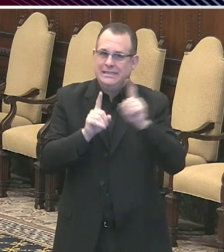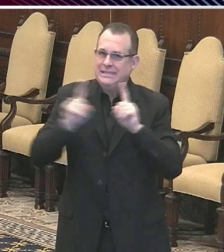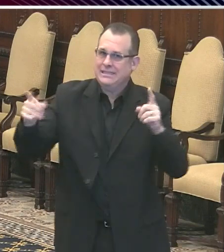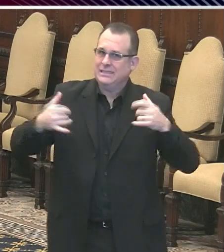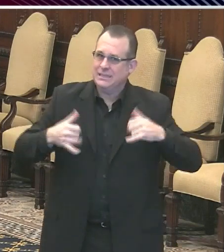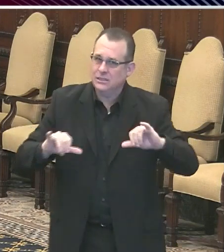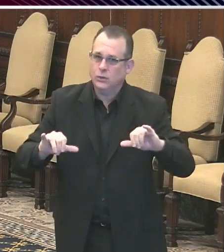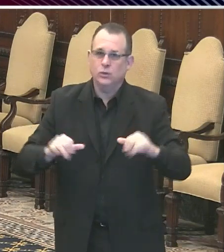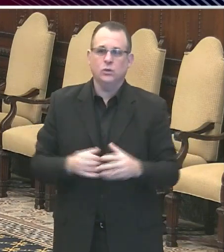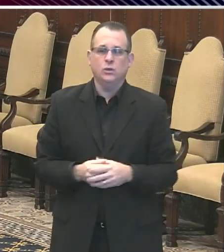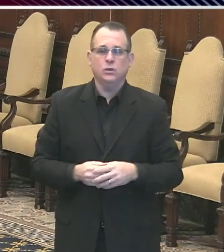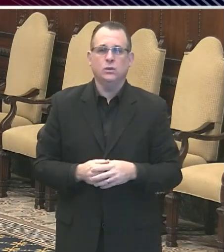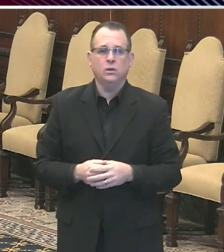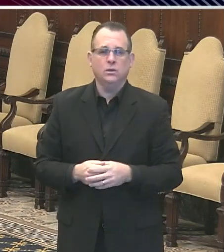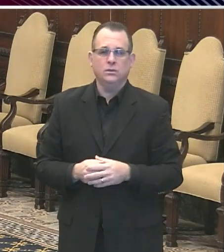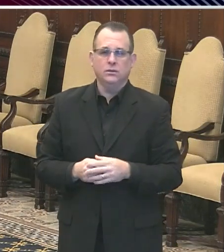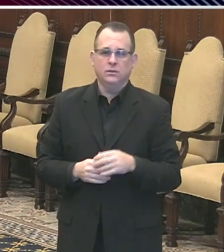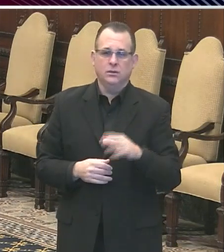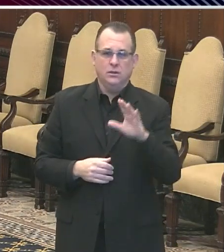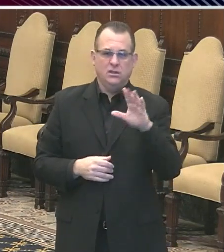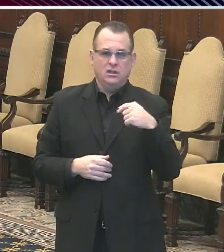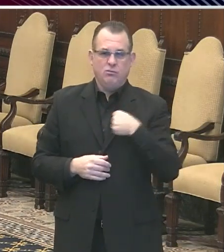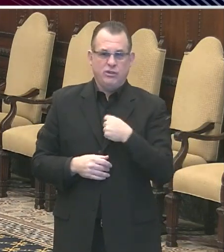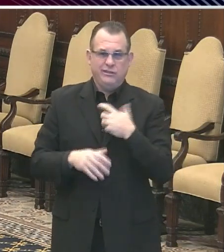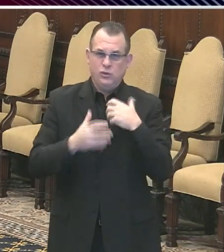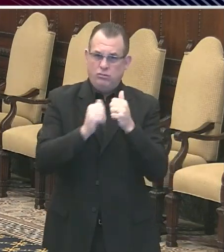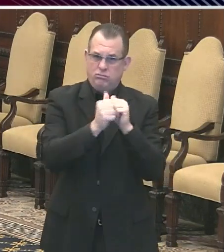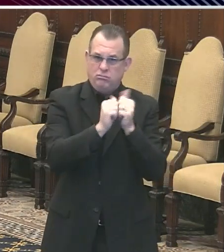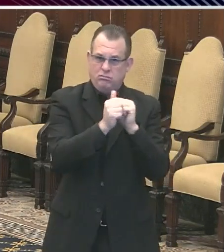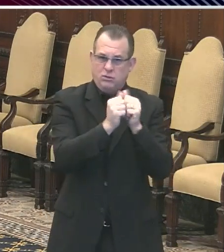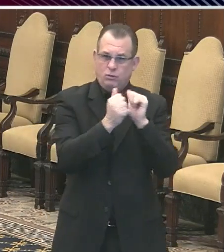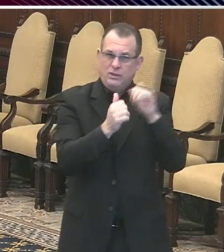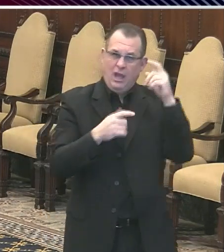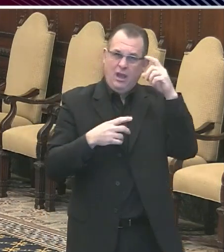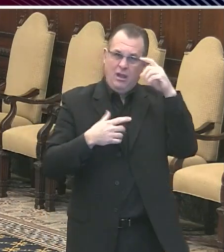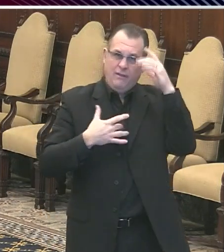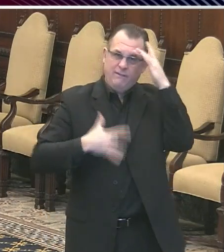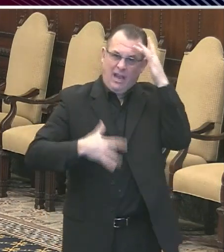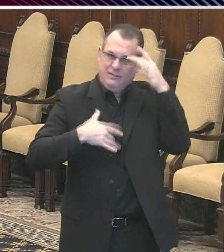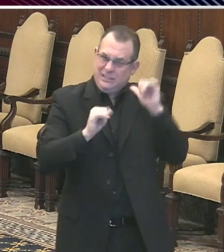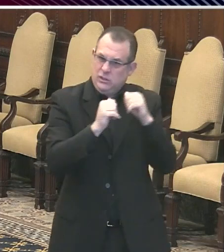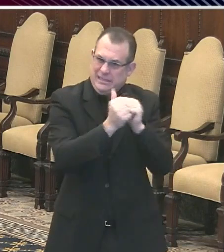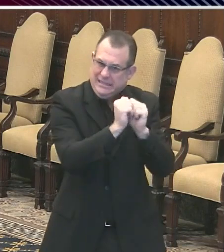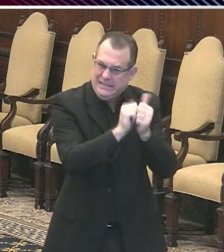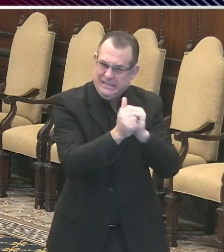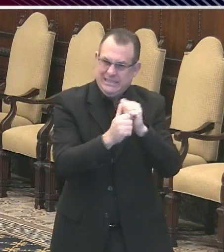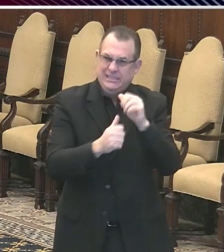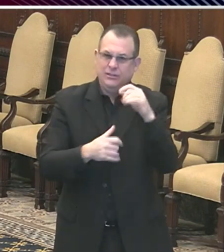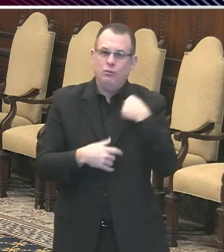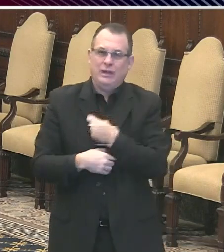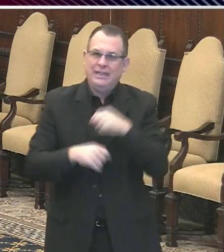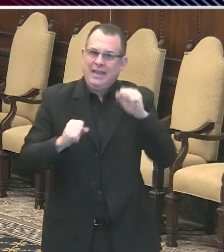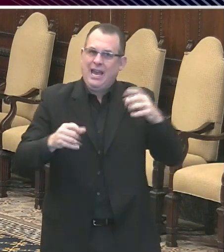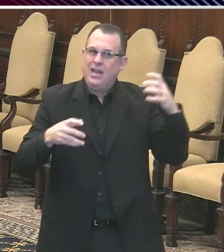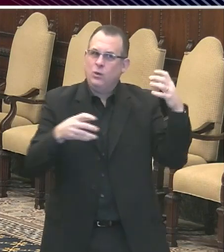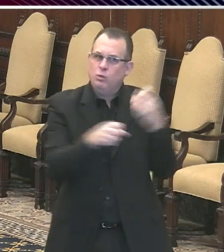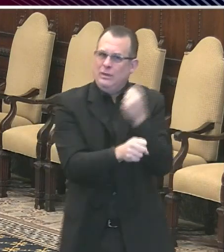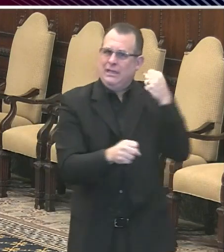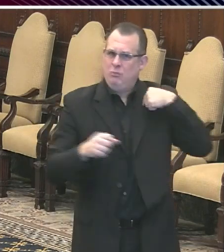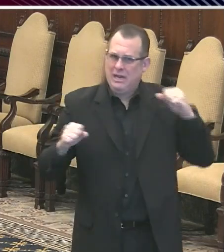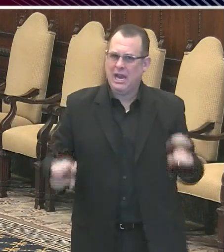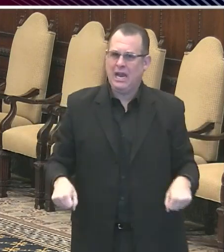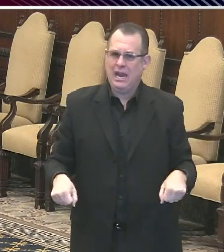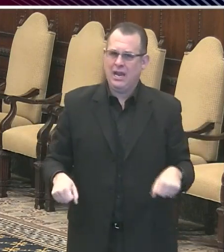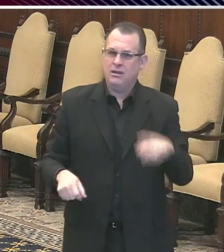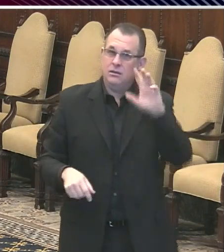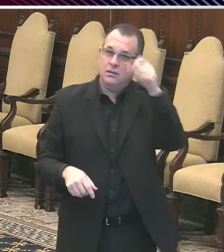way, in the competition against this virus, we're showing that we can win. But the game isn't over yet, not by a long shot. Still much more